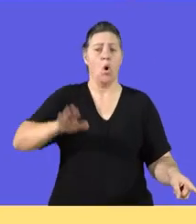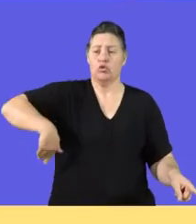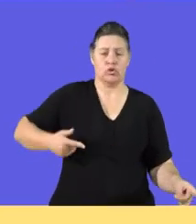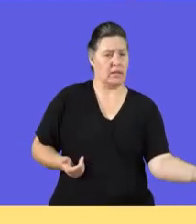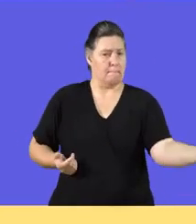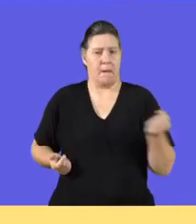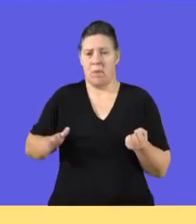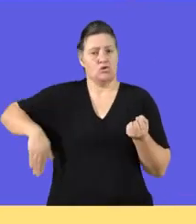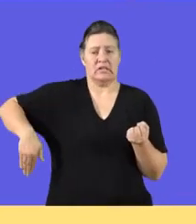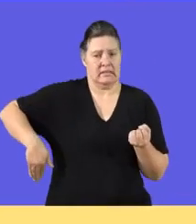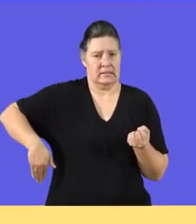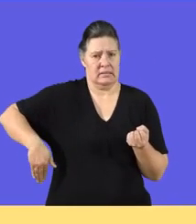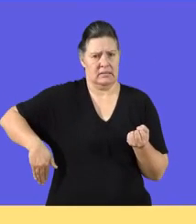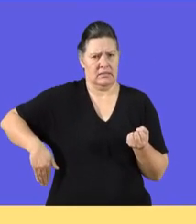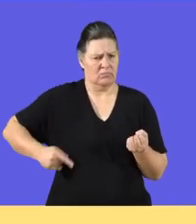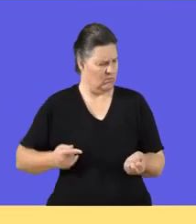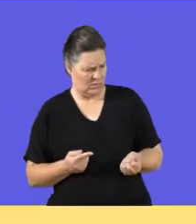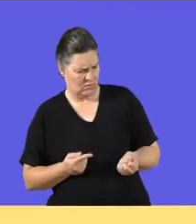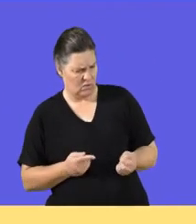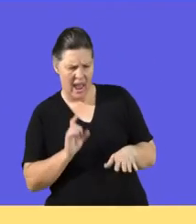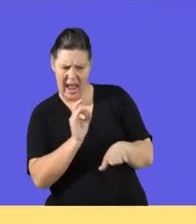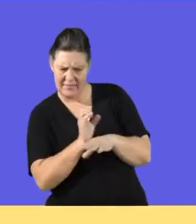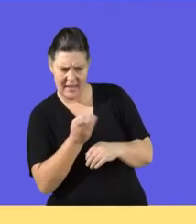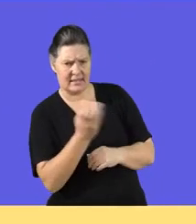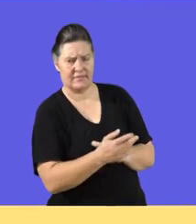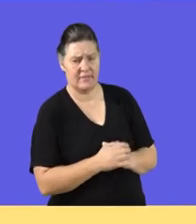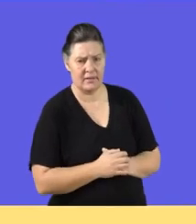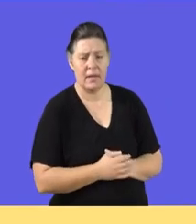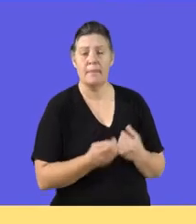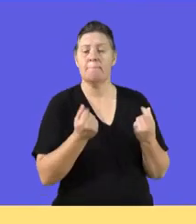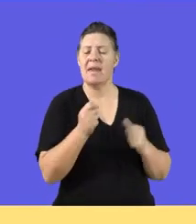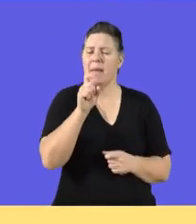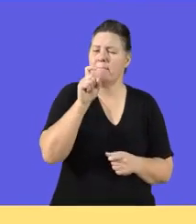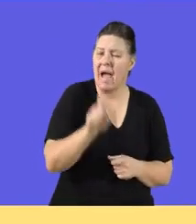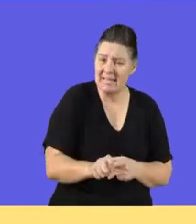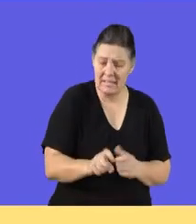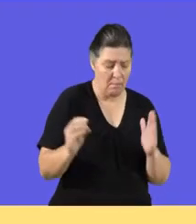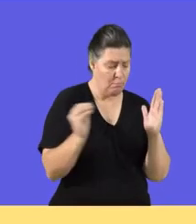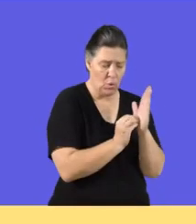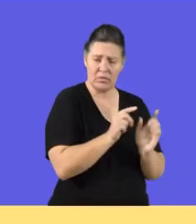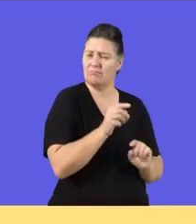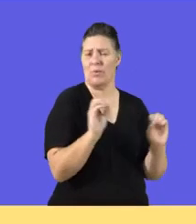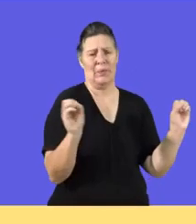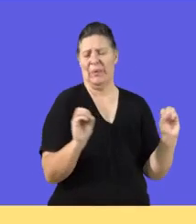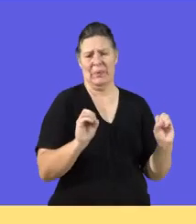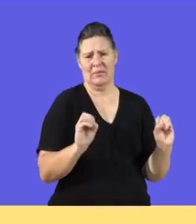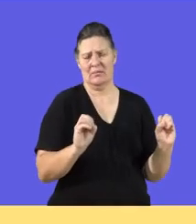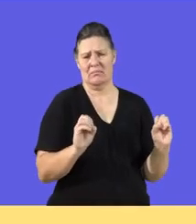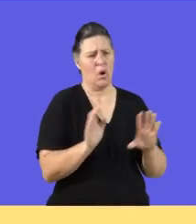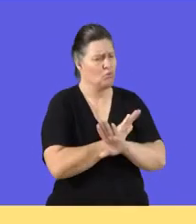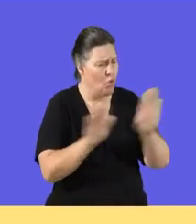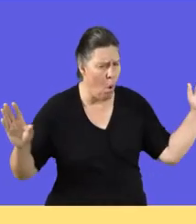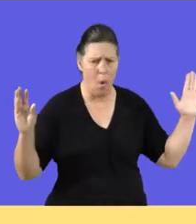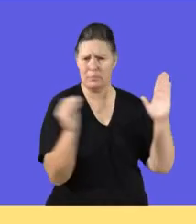in the books, even though she has not yet received the money. The first point is, the money must not be recorded.